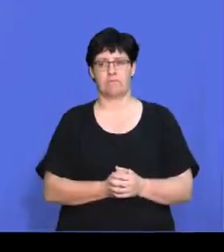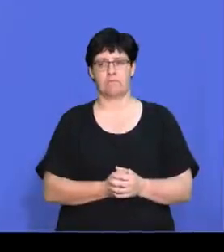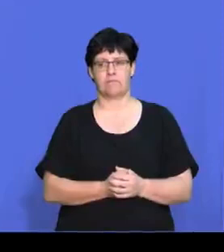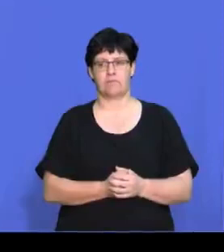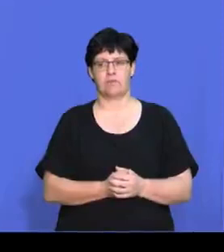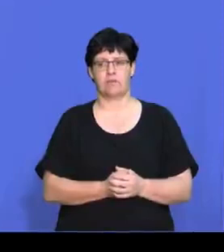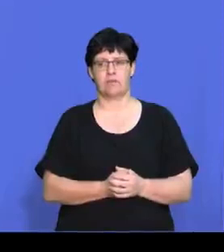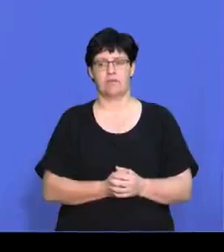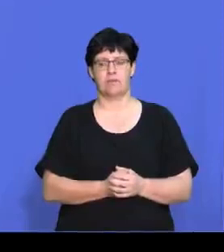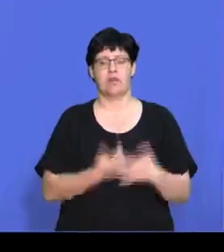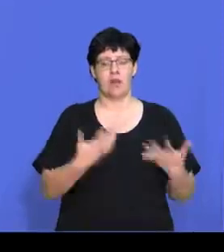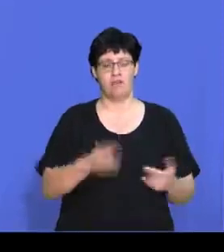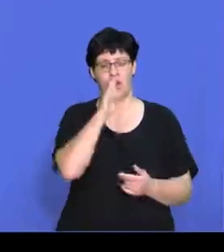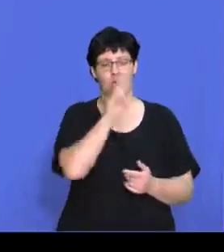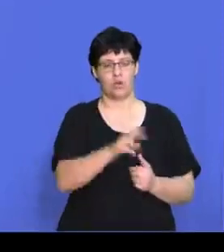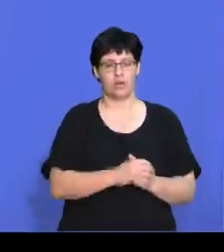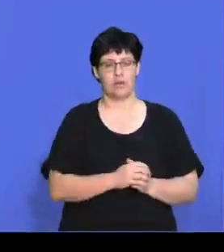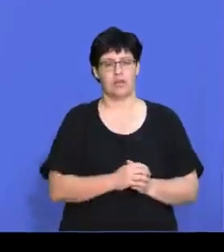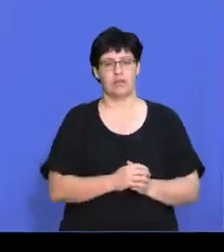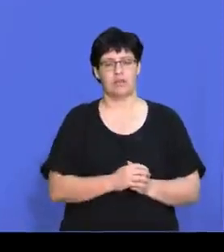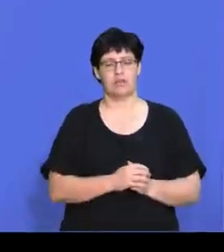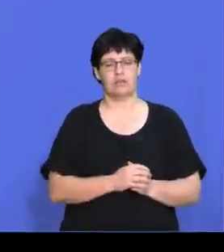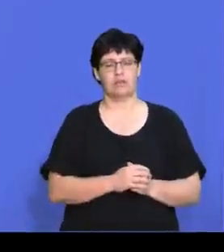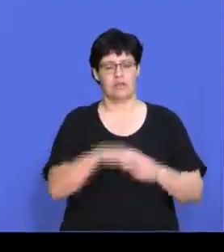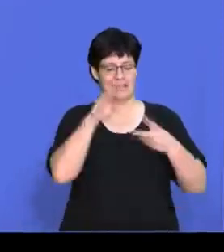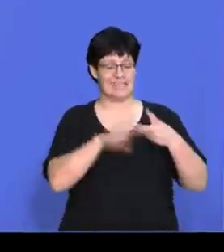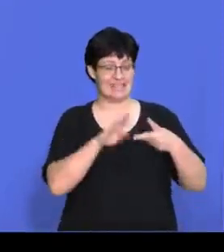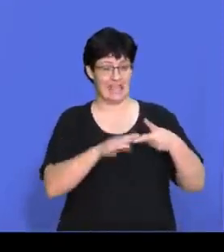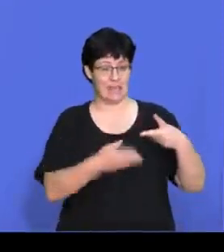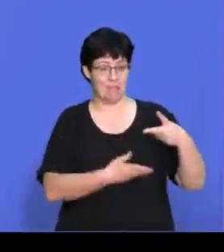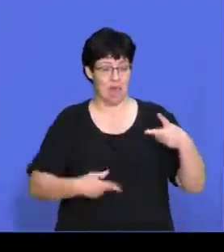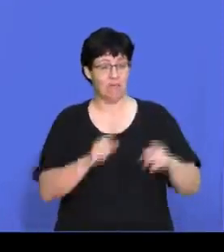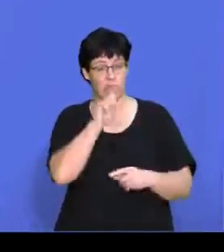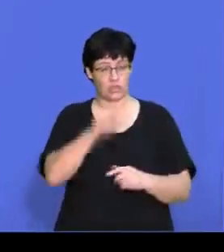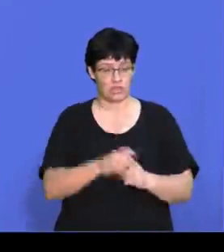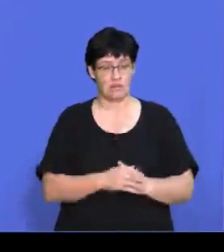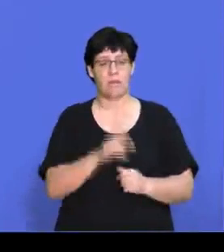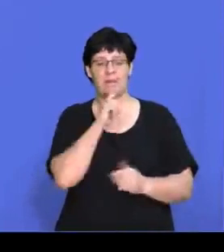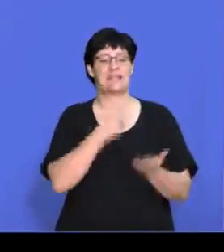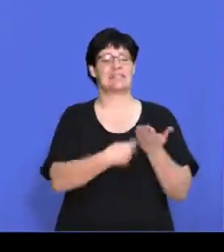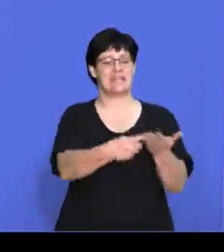Now, if we look at the second part of the question, it asks you to discuss three types of